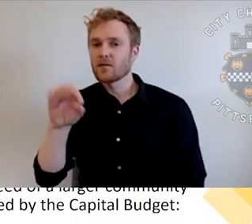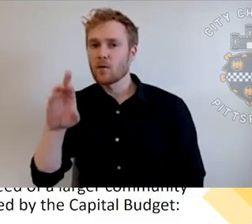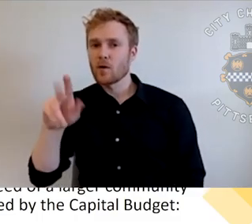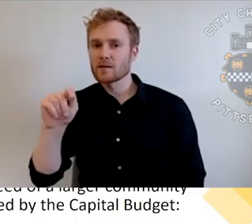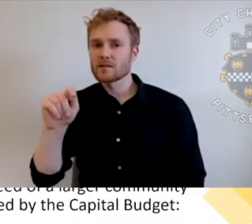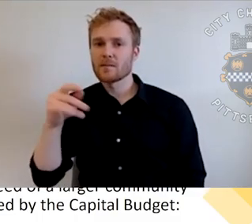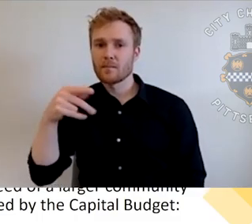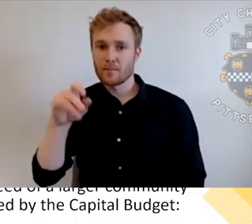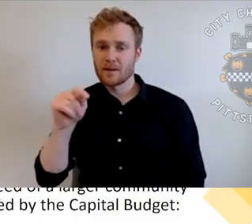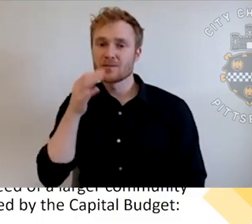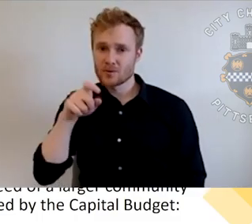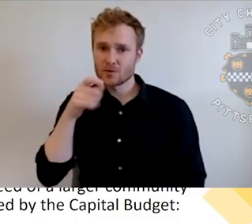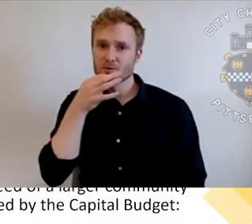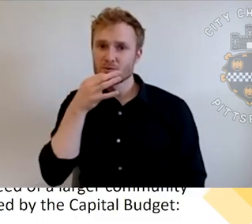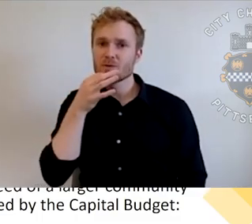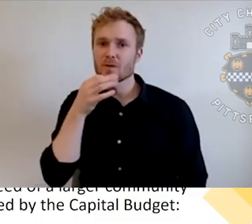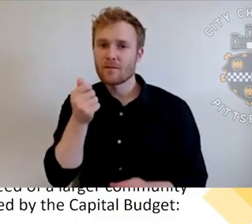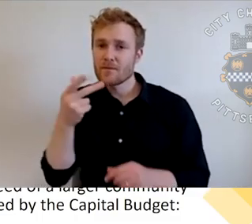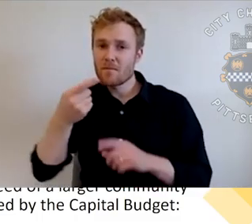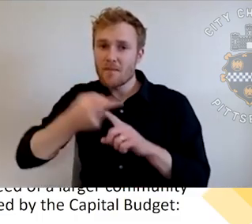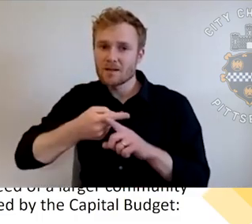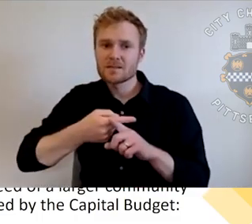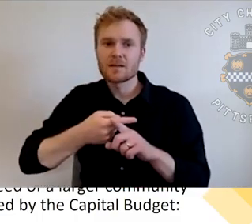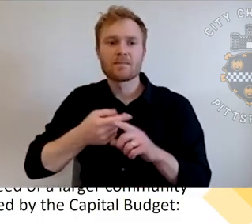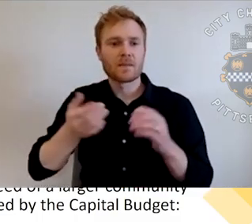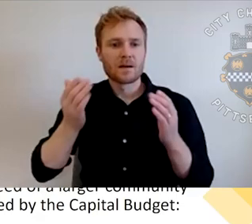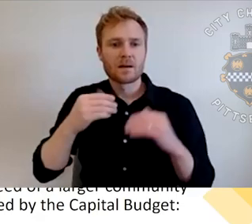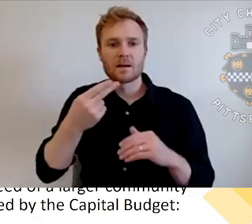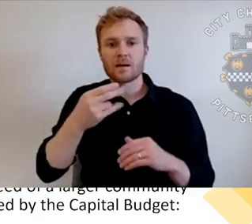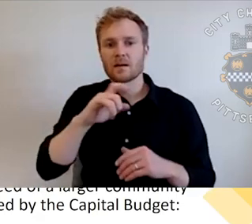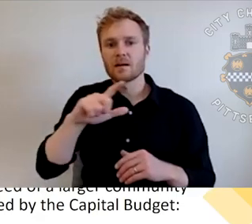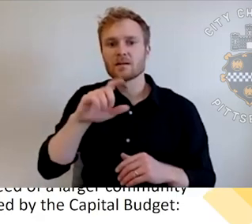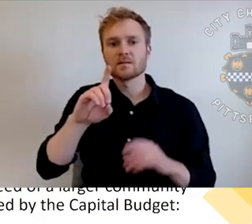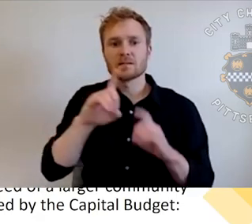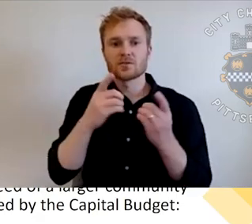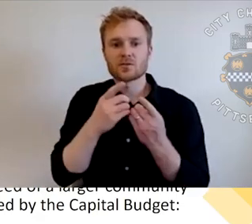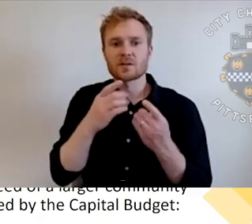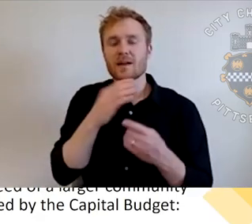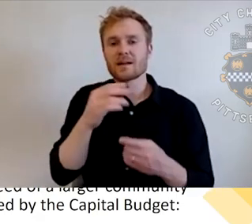Park master plan and Hayes Woods will be after that. So we have a number of things in our queue.